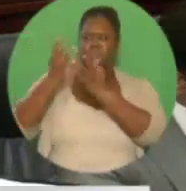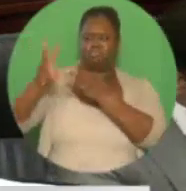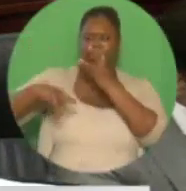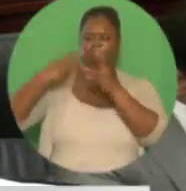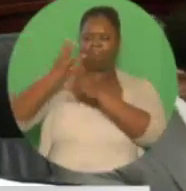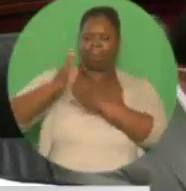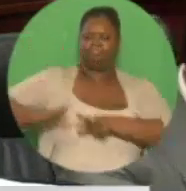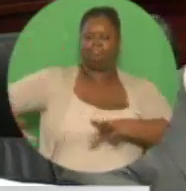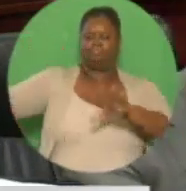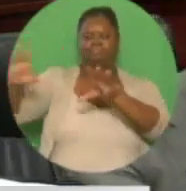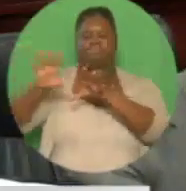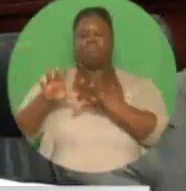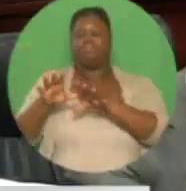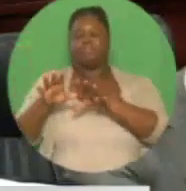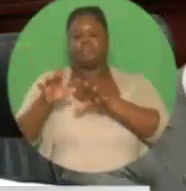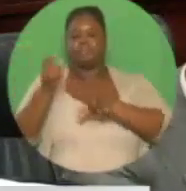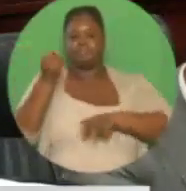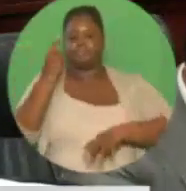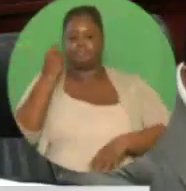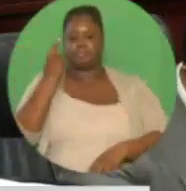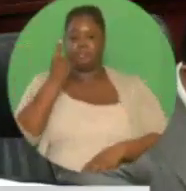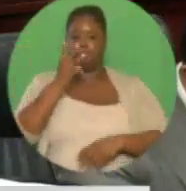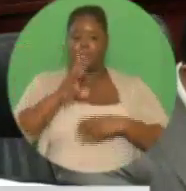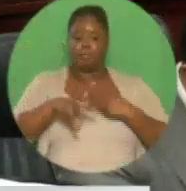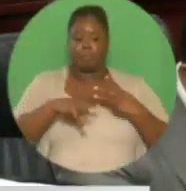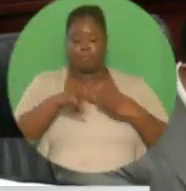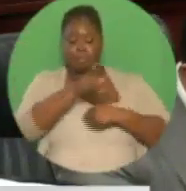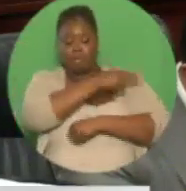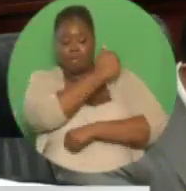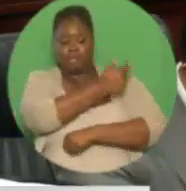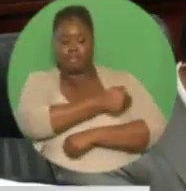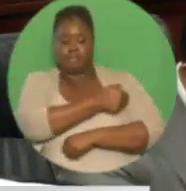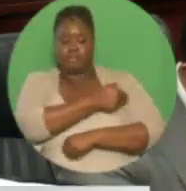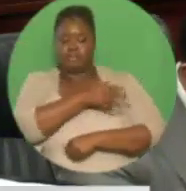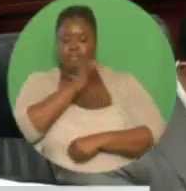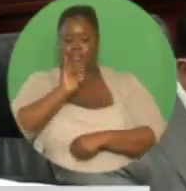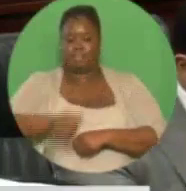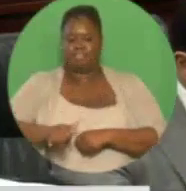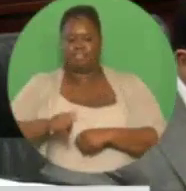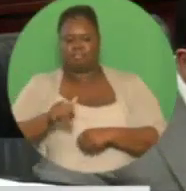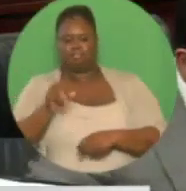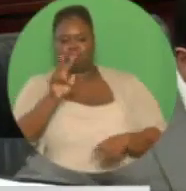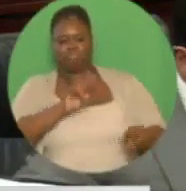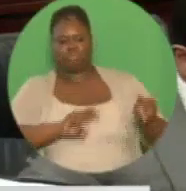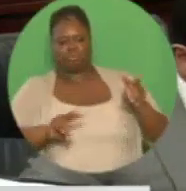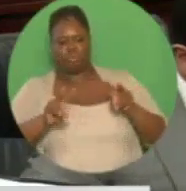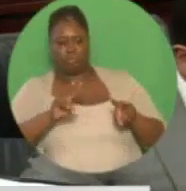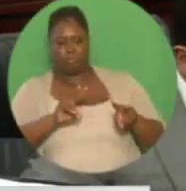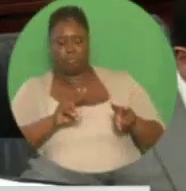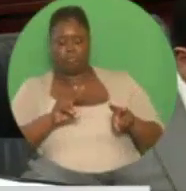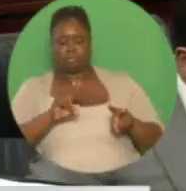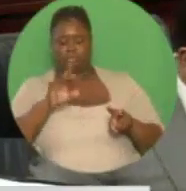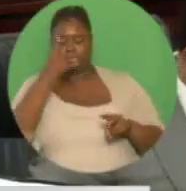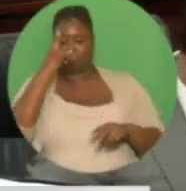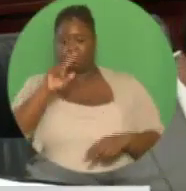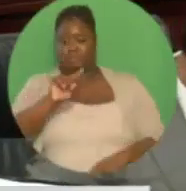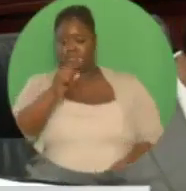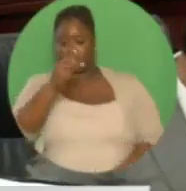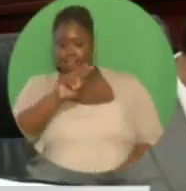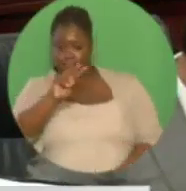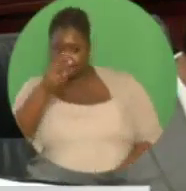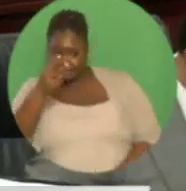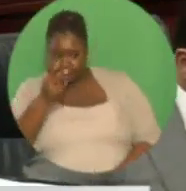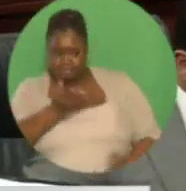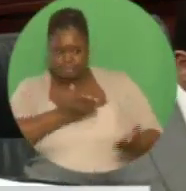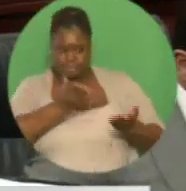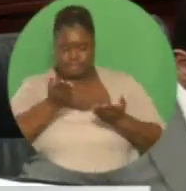Based on an integrated hospital sector delivery model, basic primary and secondary health care services will be brought within